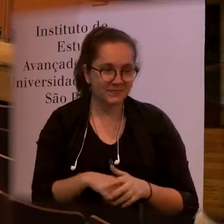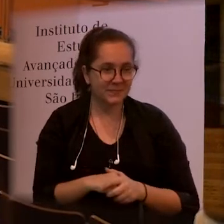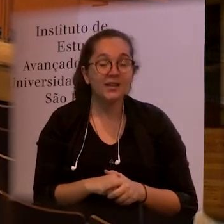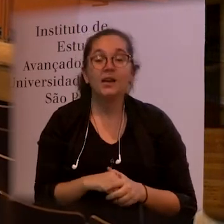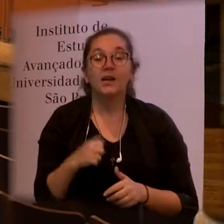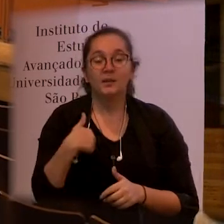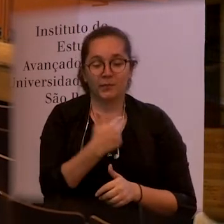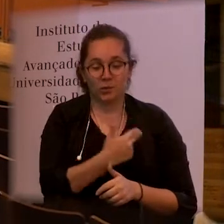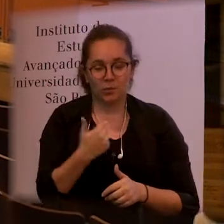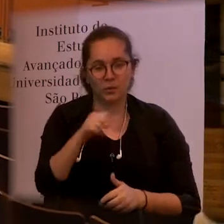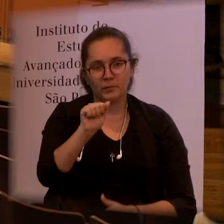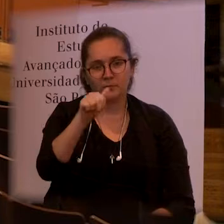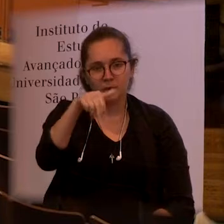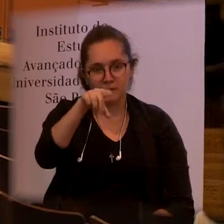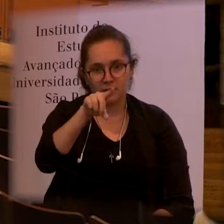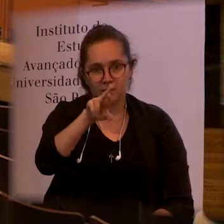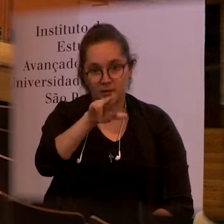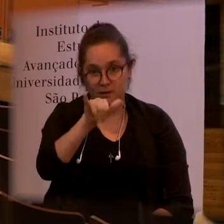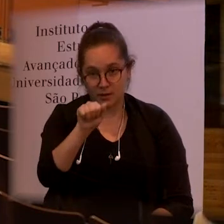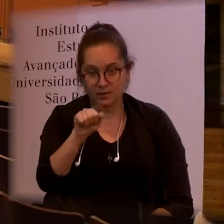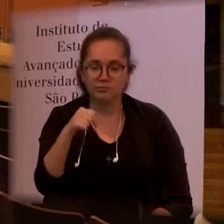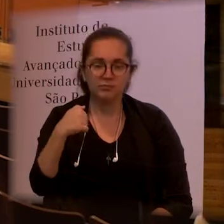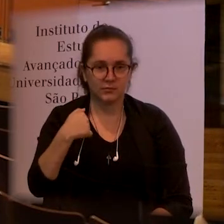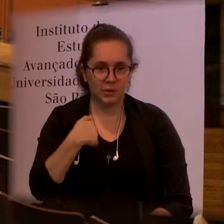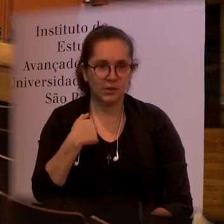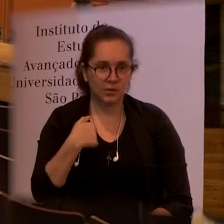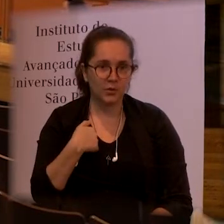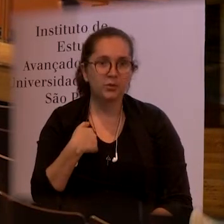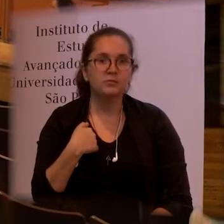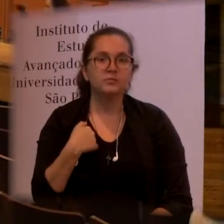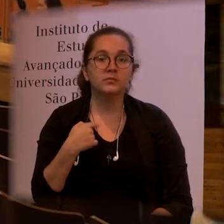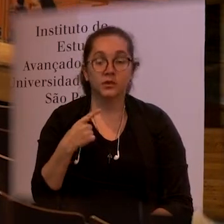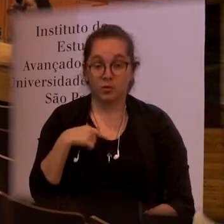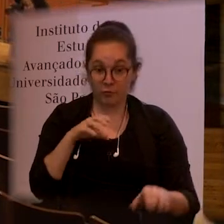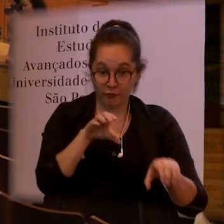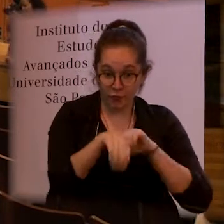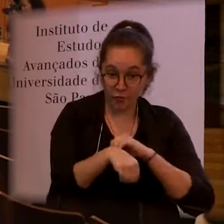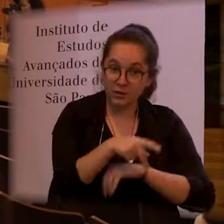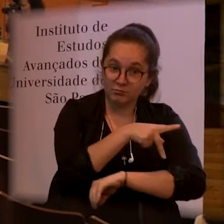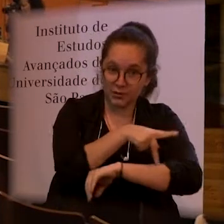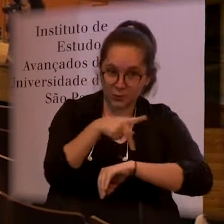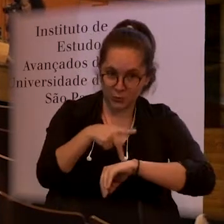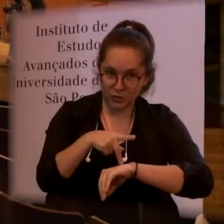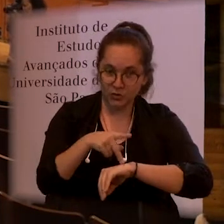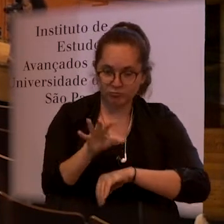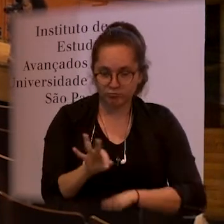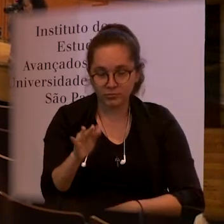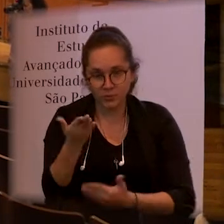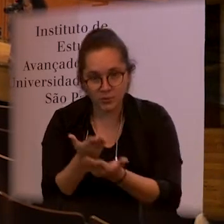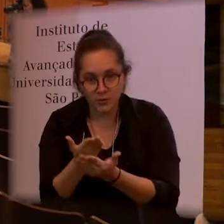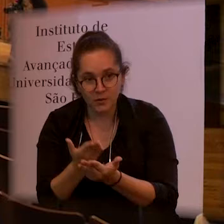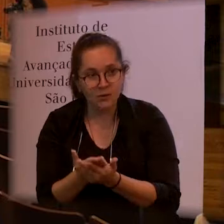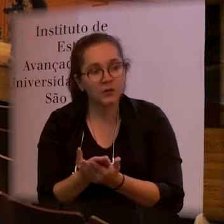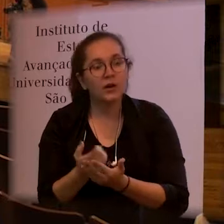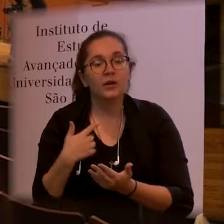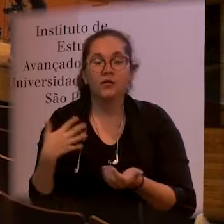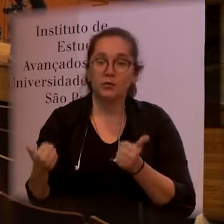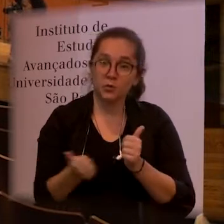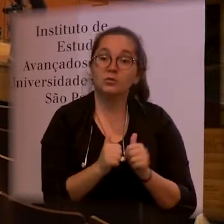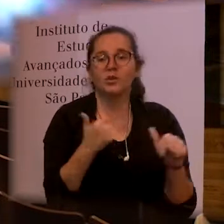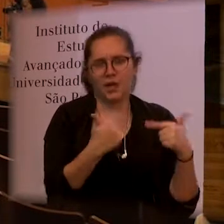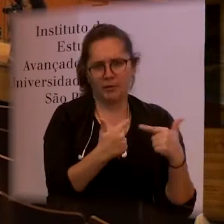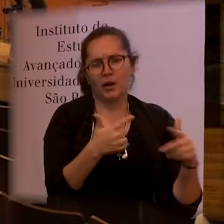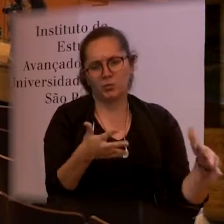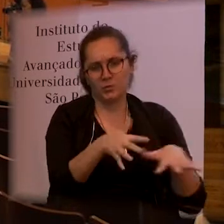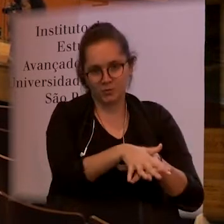my name is Andrea I am a teacher and I work with inclusion